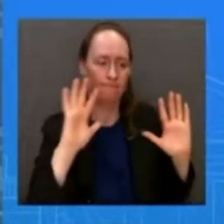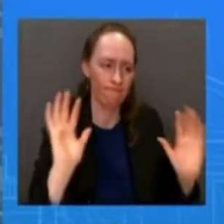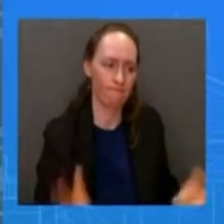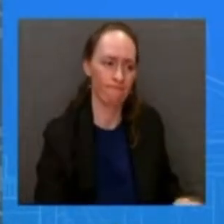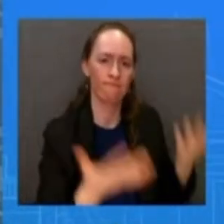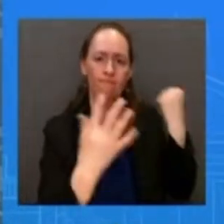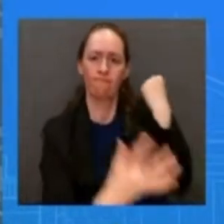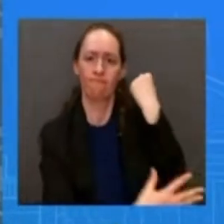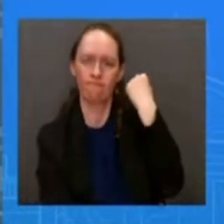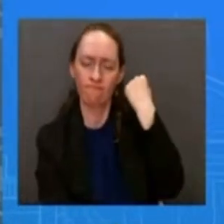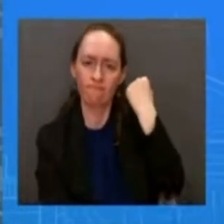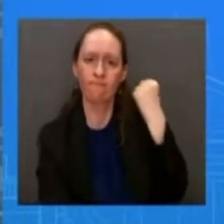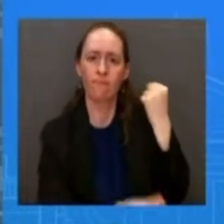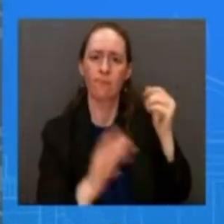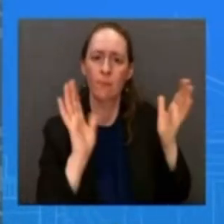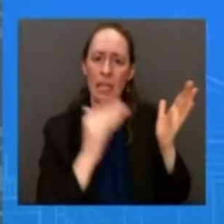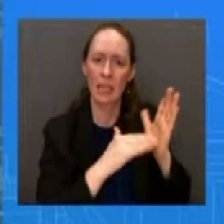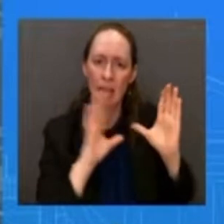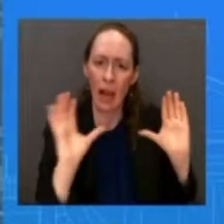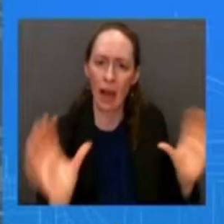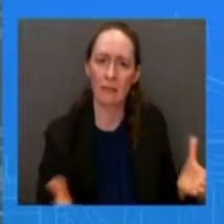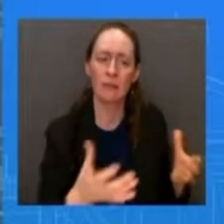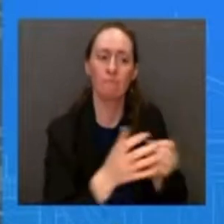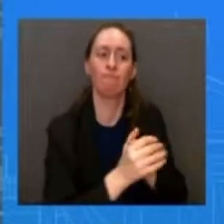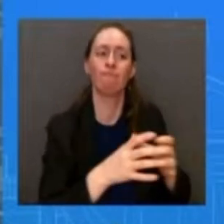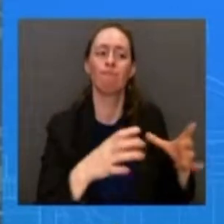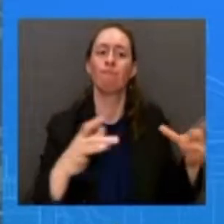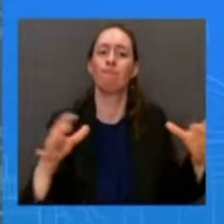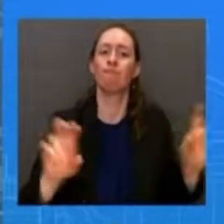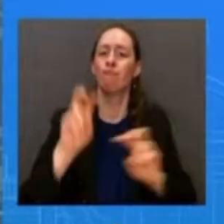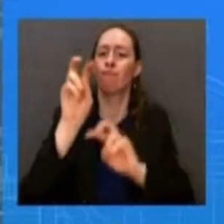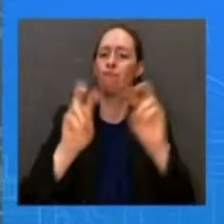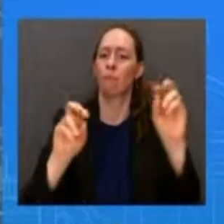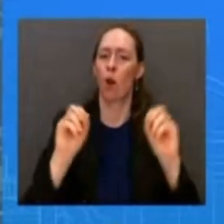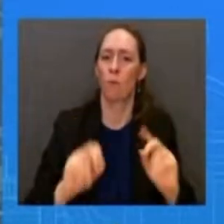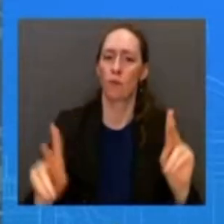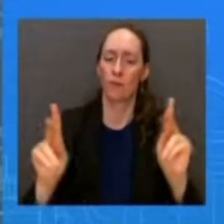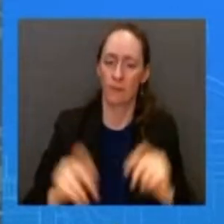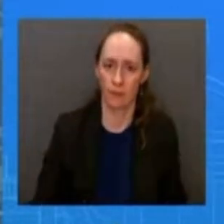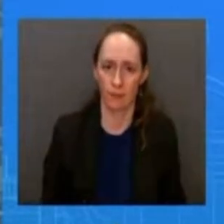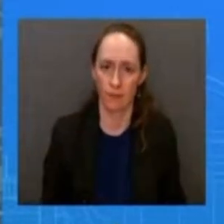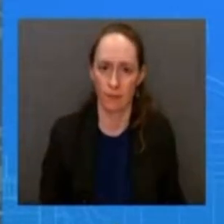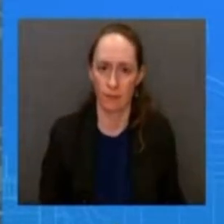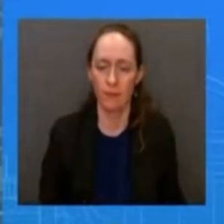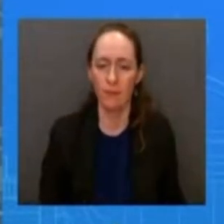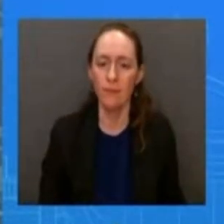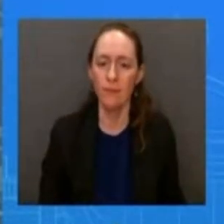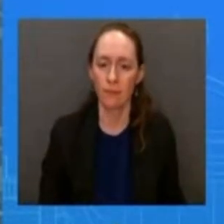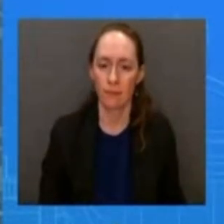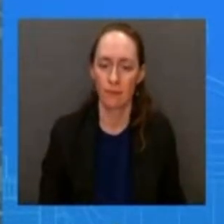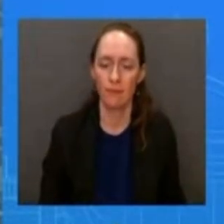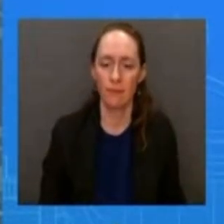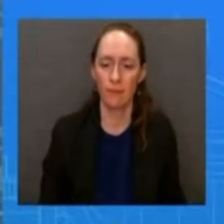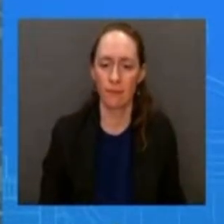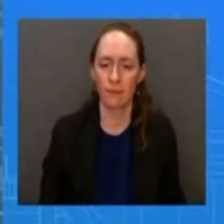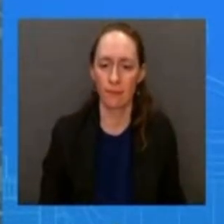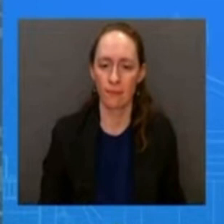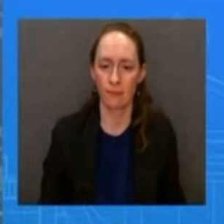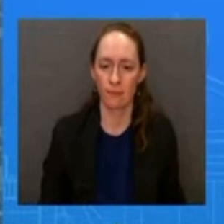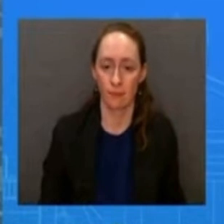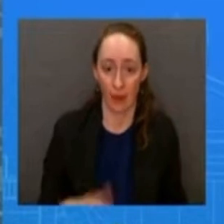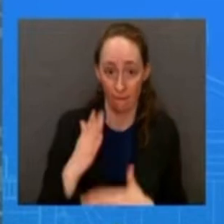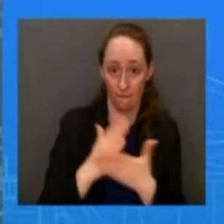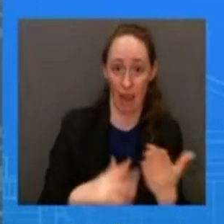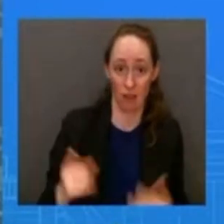jobs back home that's how we're addressing this because phase one did not work it did not have a meaningful purpose again it was started in the last